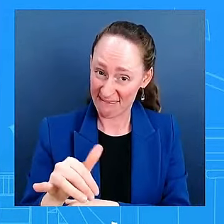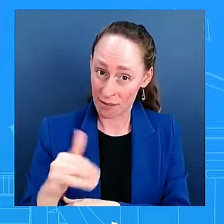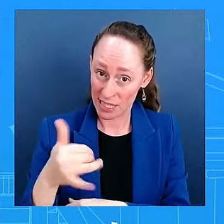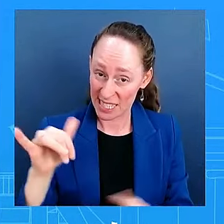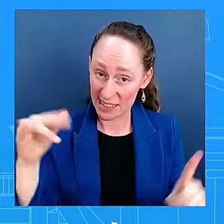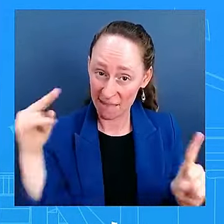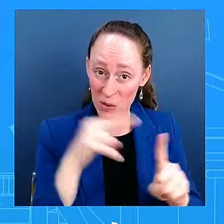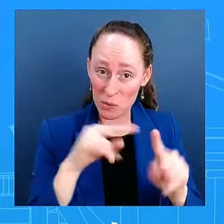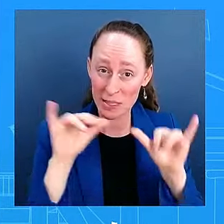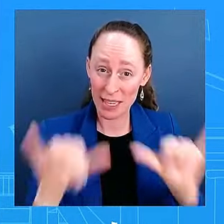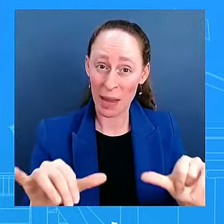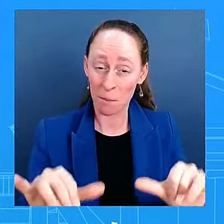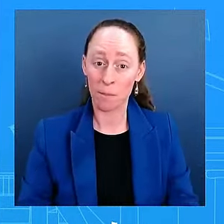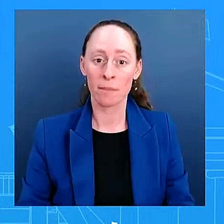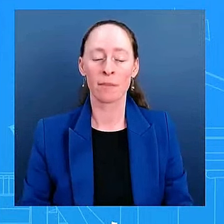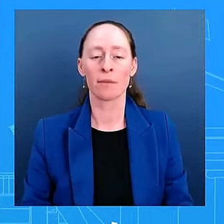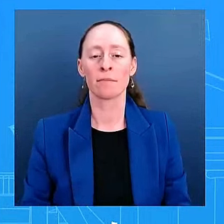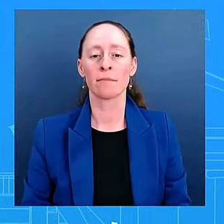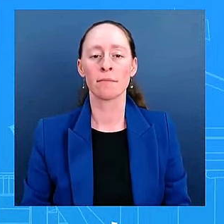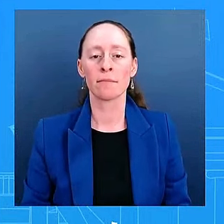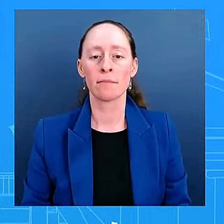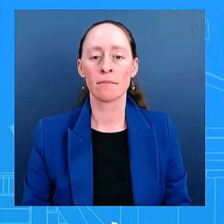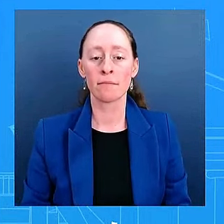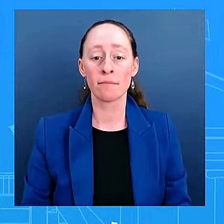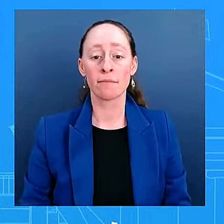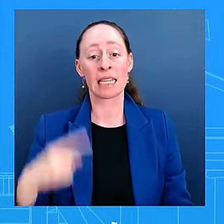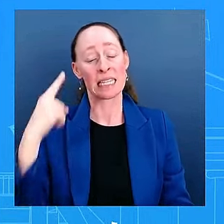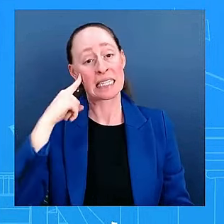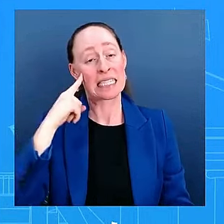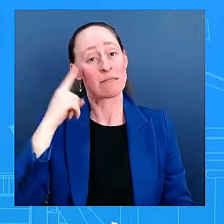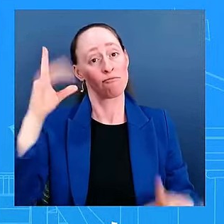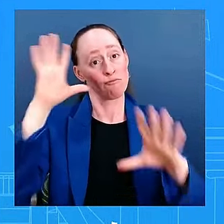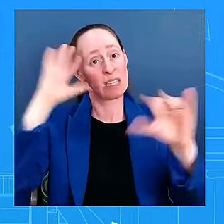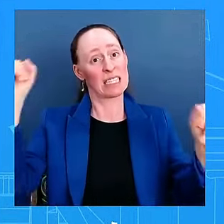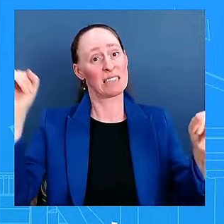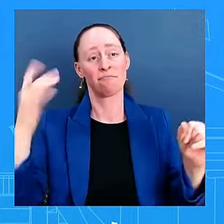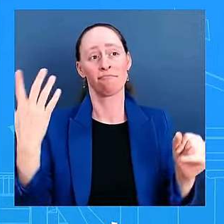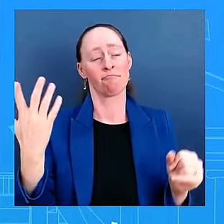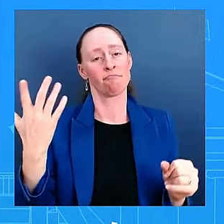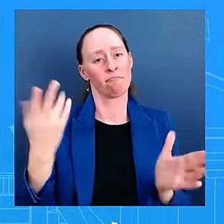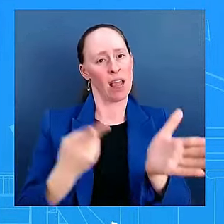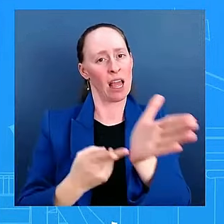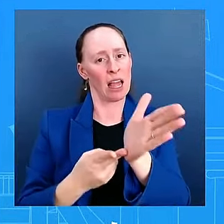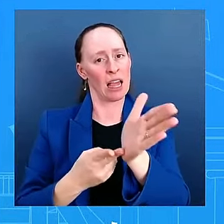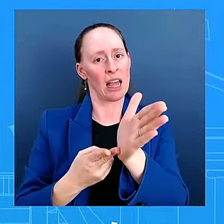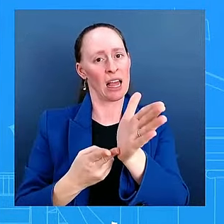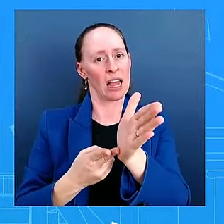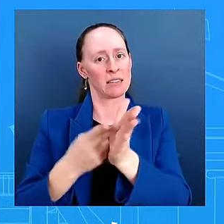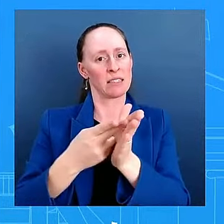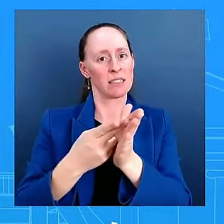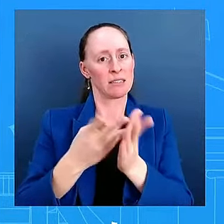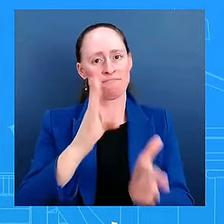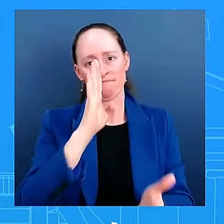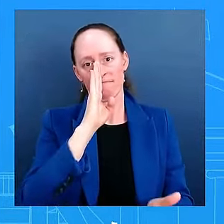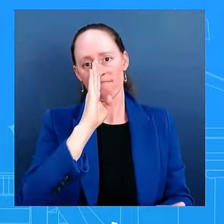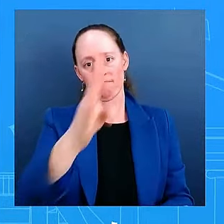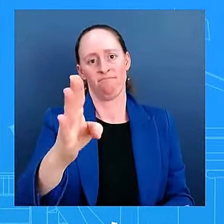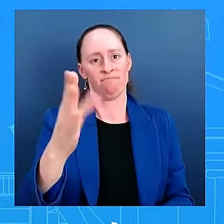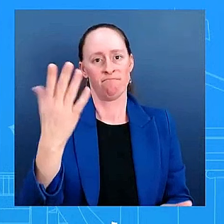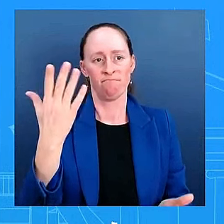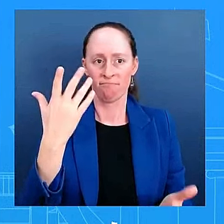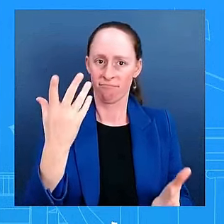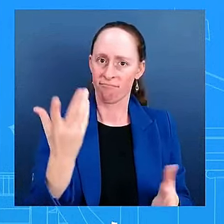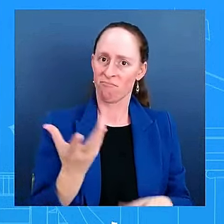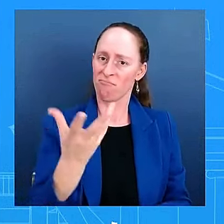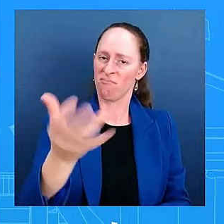I laid out what people who, former staffers of the former president said. talking about John Kelly,